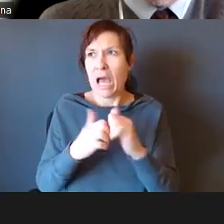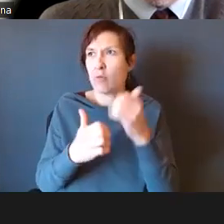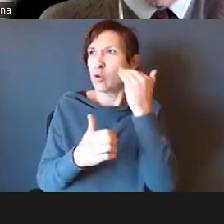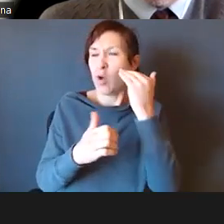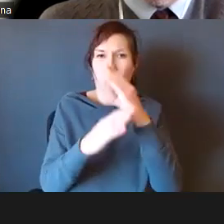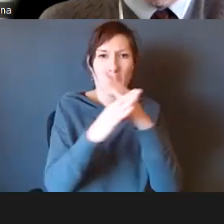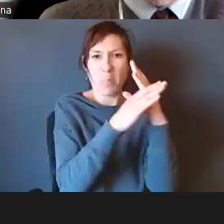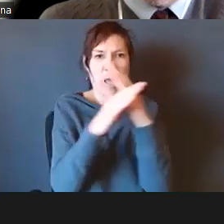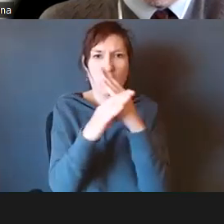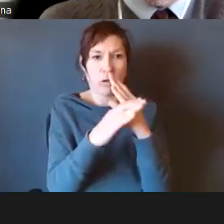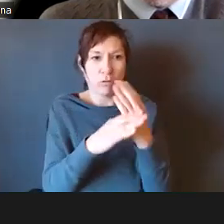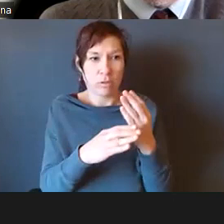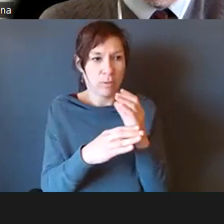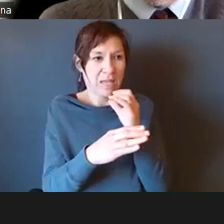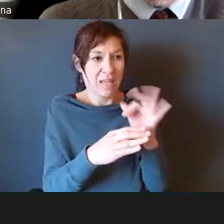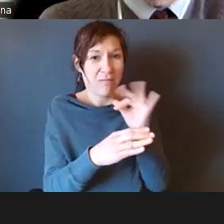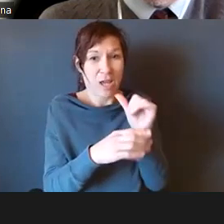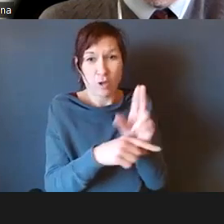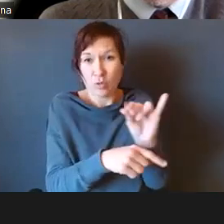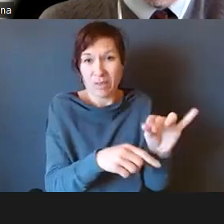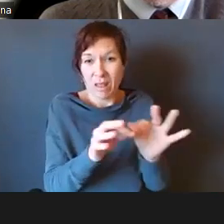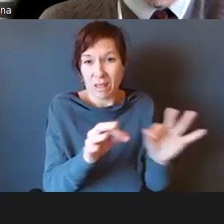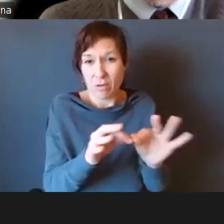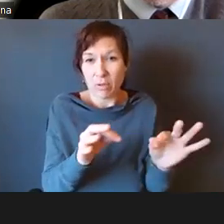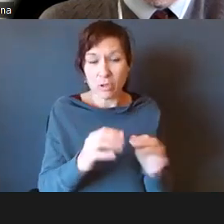side of the language issues. Um.